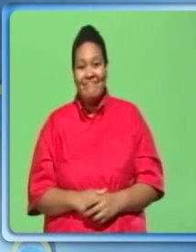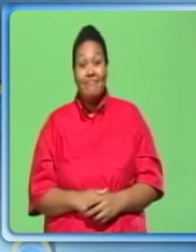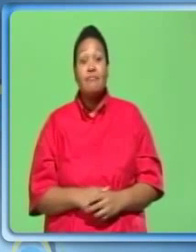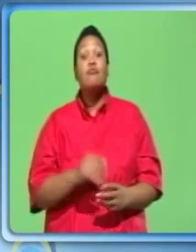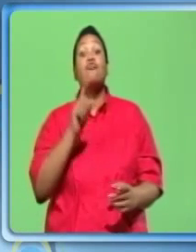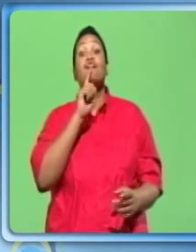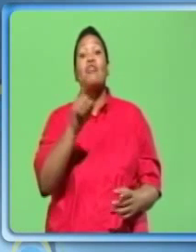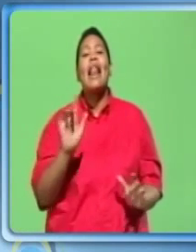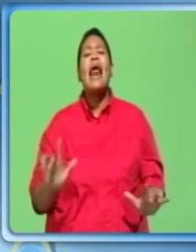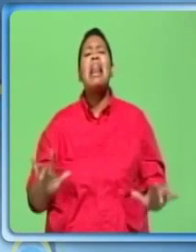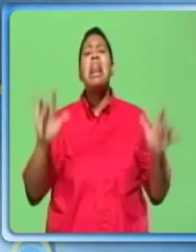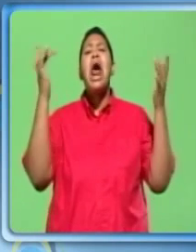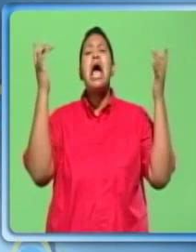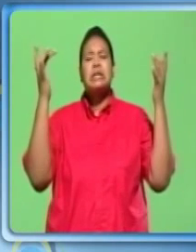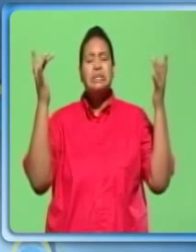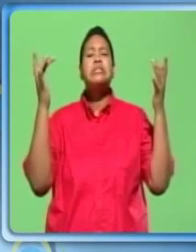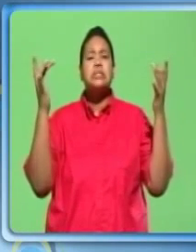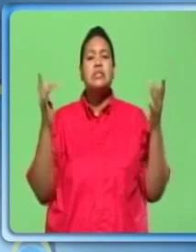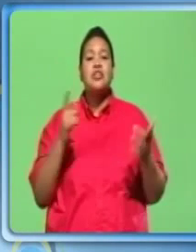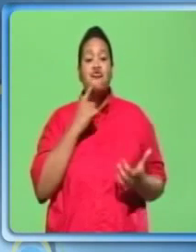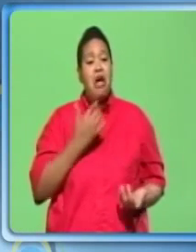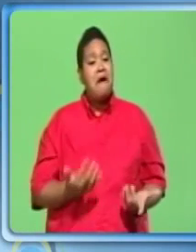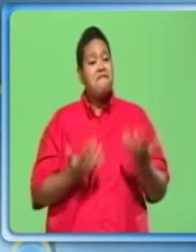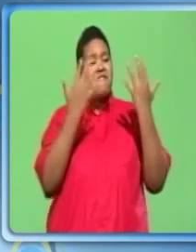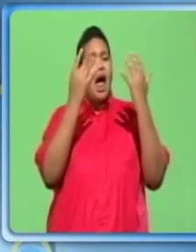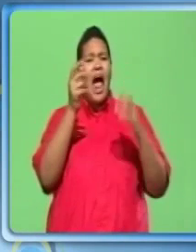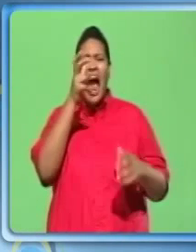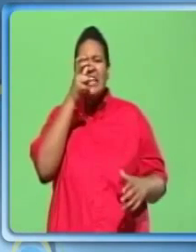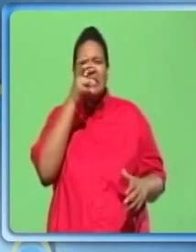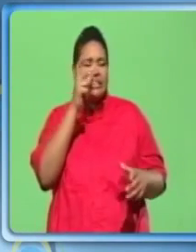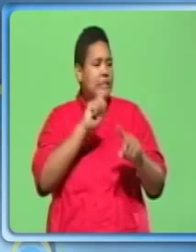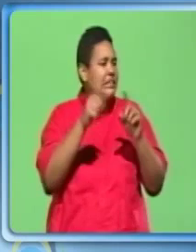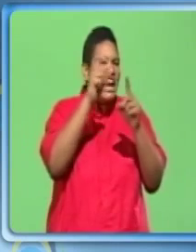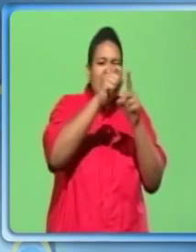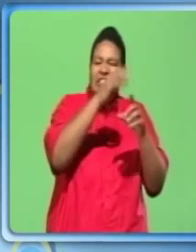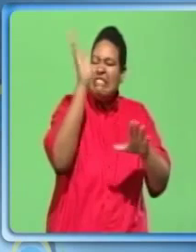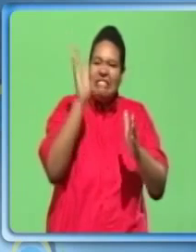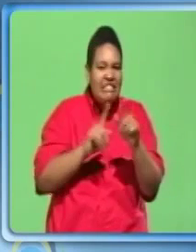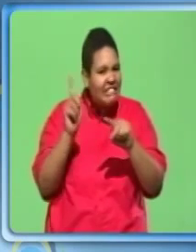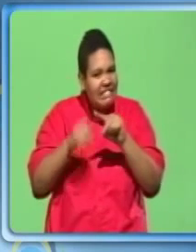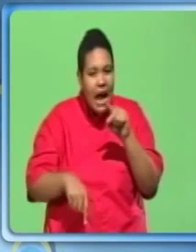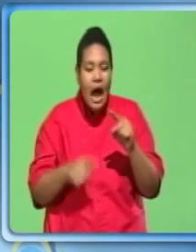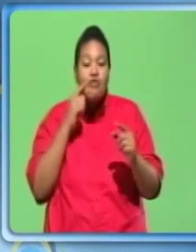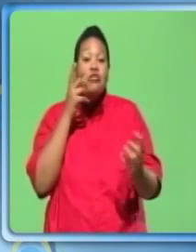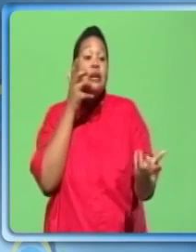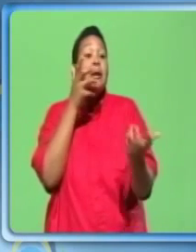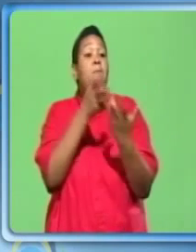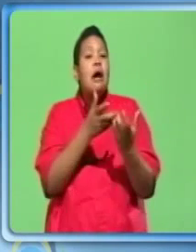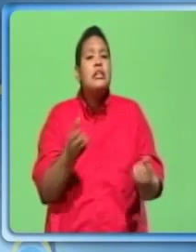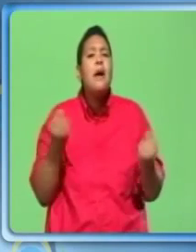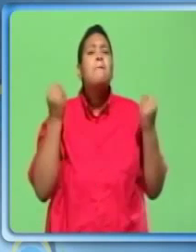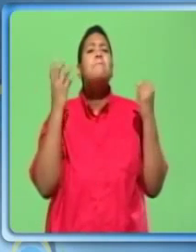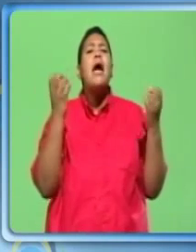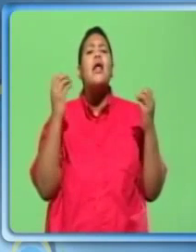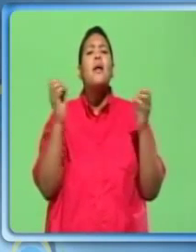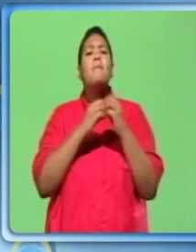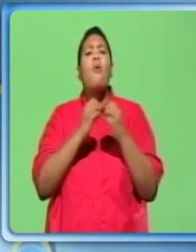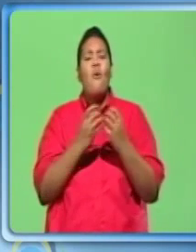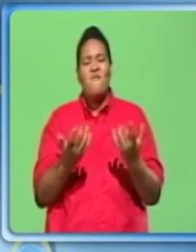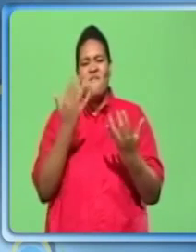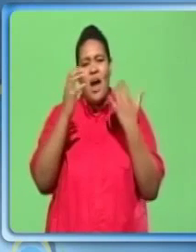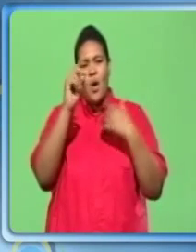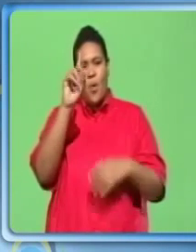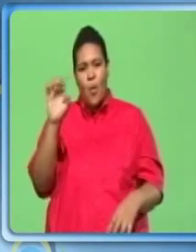Relatively lightweight. Fire and insect resistant. Meets many of the more restrictive fire codes.